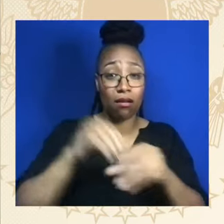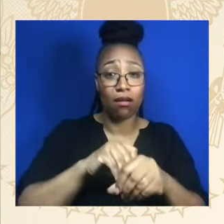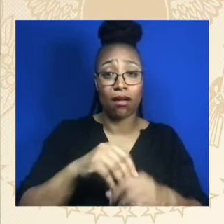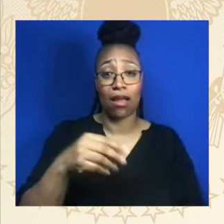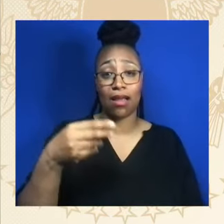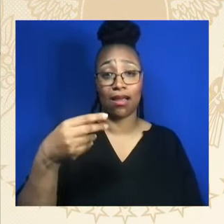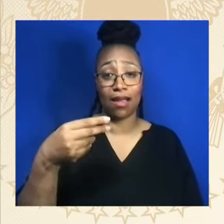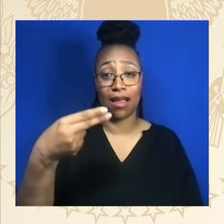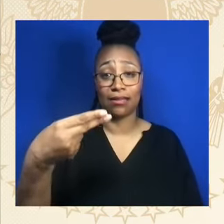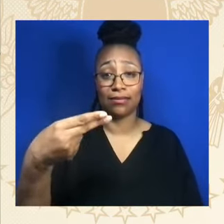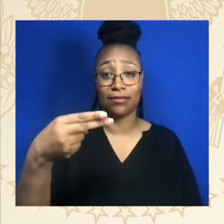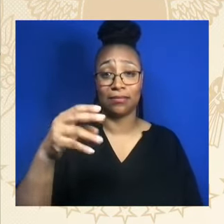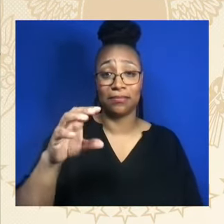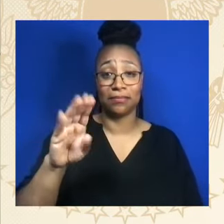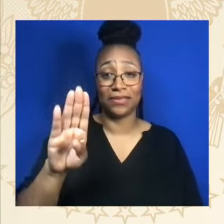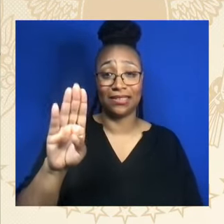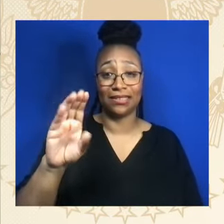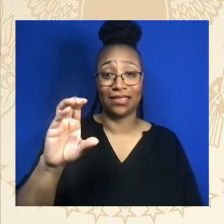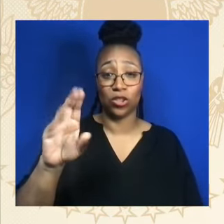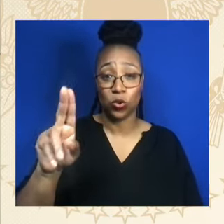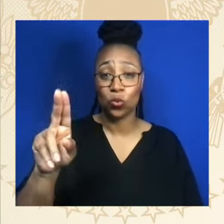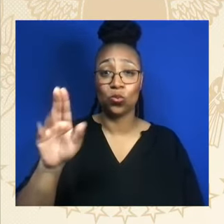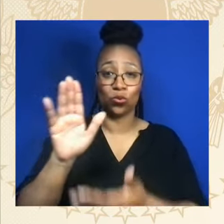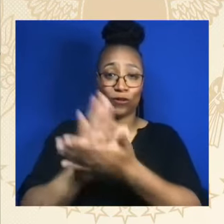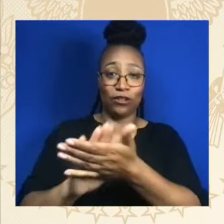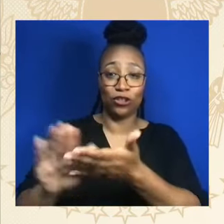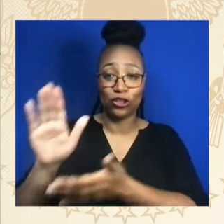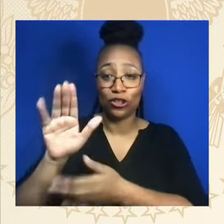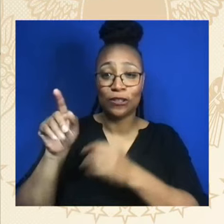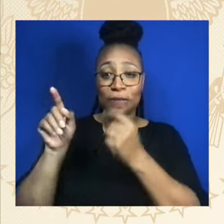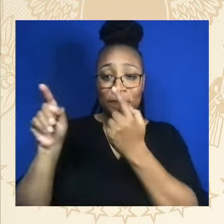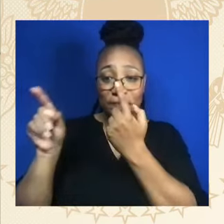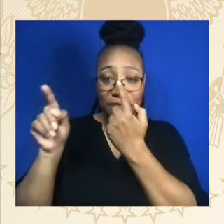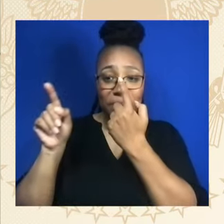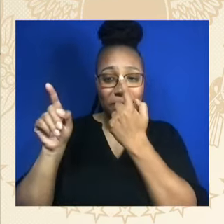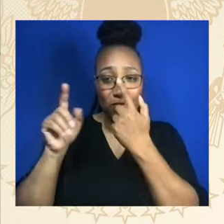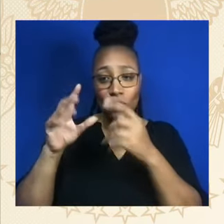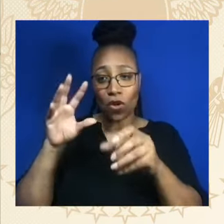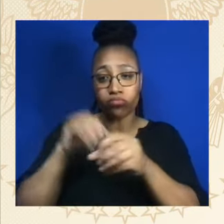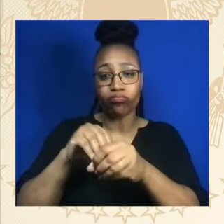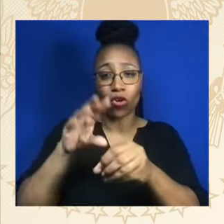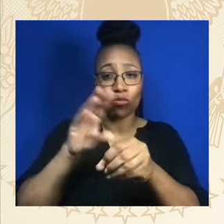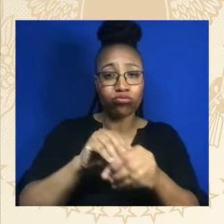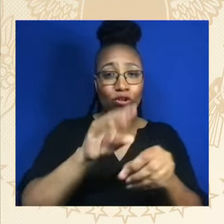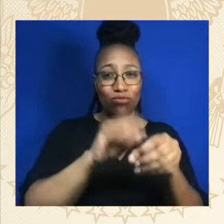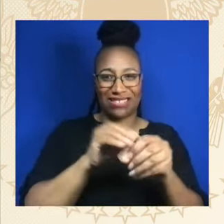Now, by the way, you said you played basketball? I want to introduce you to an All-American. Come here, pal.